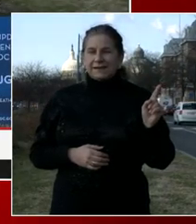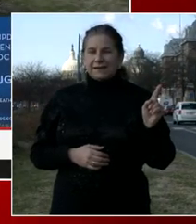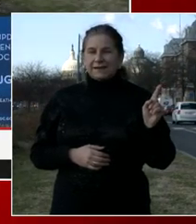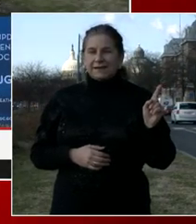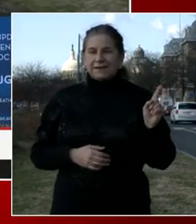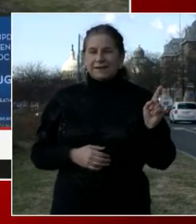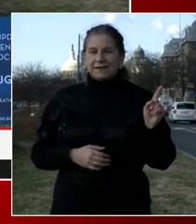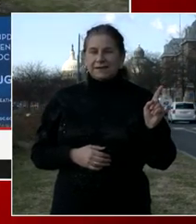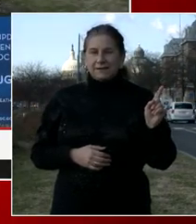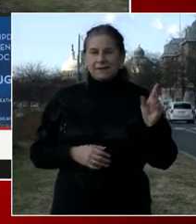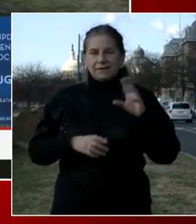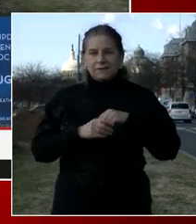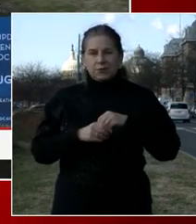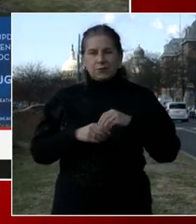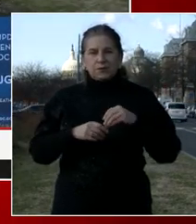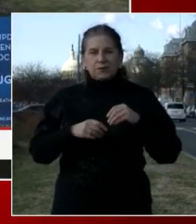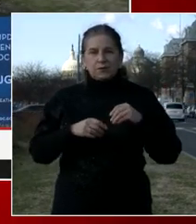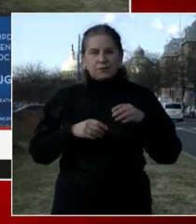Pinto.